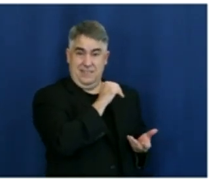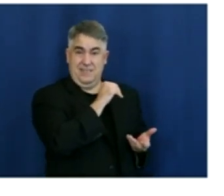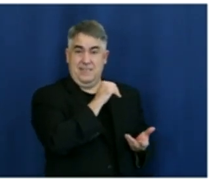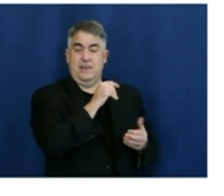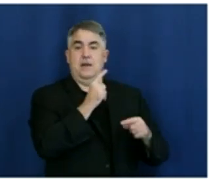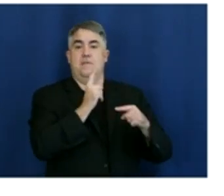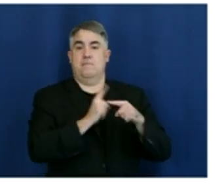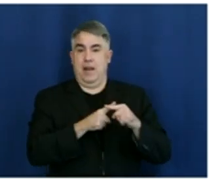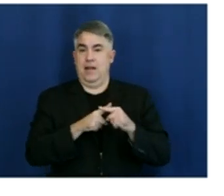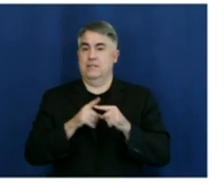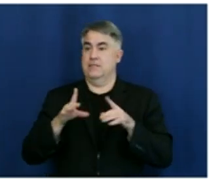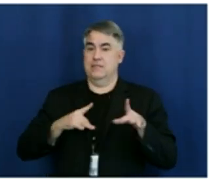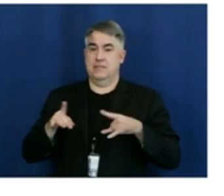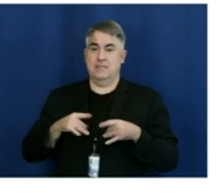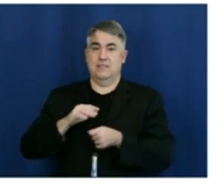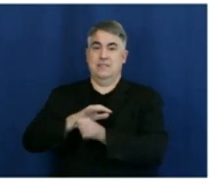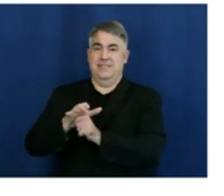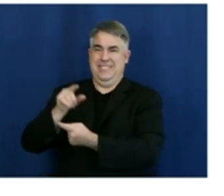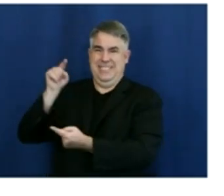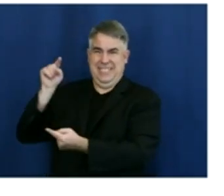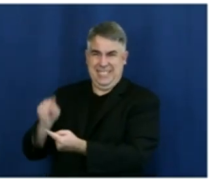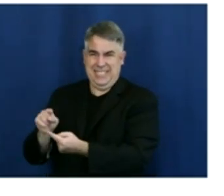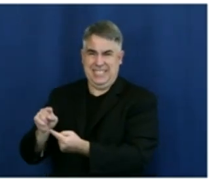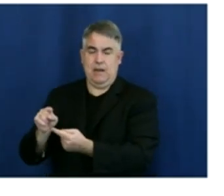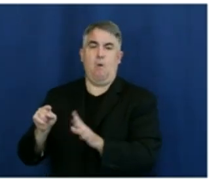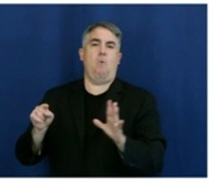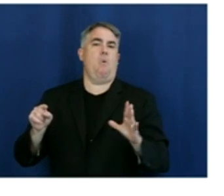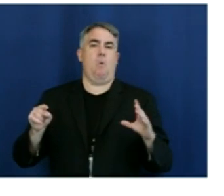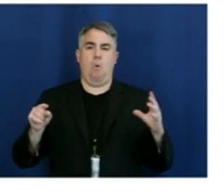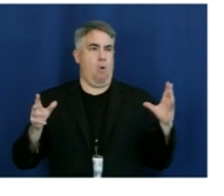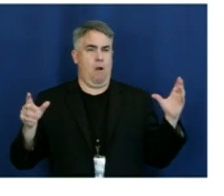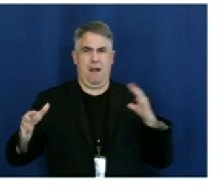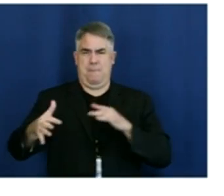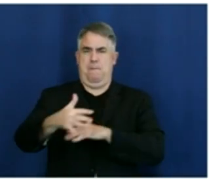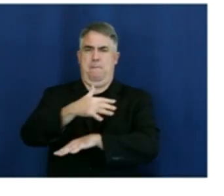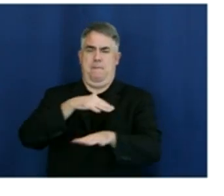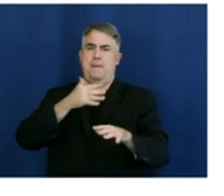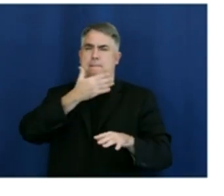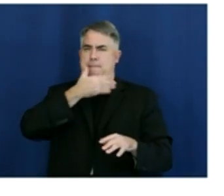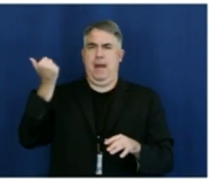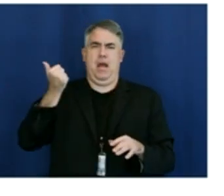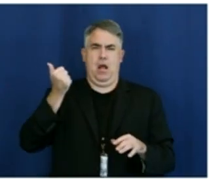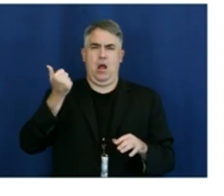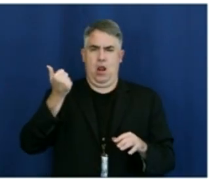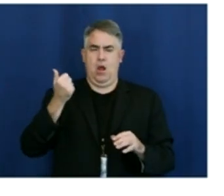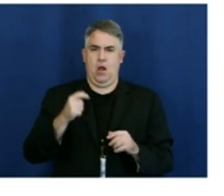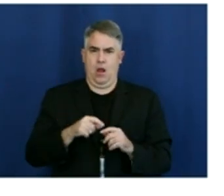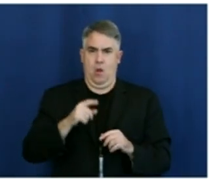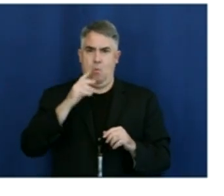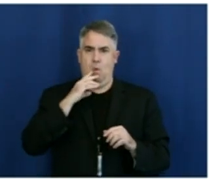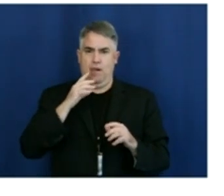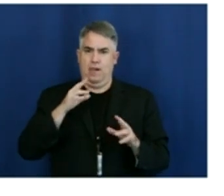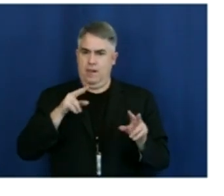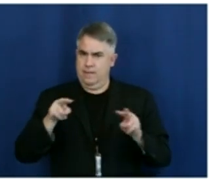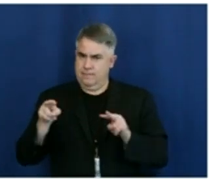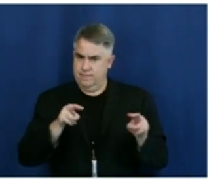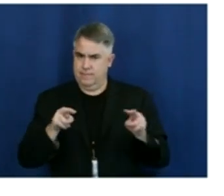that things right now are headed in the right direction, but a hope that motivates us to do more, not less. Next chart.